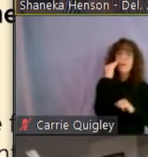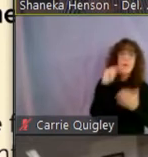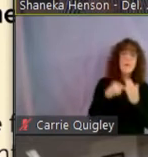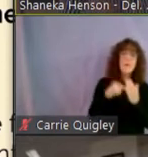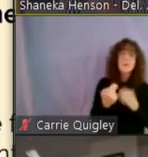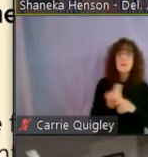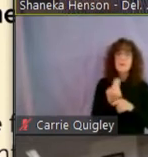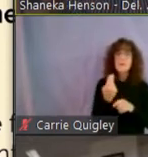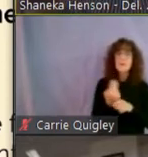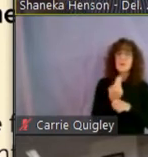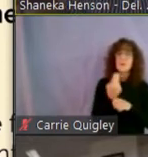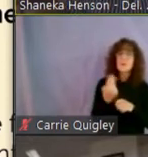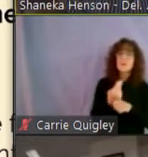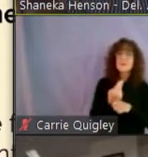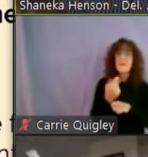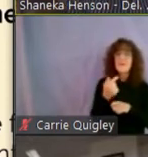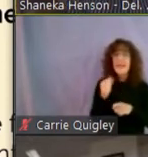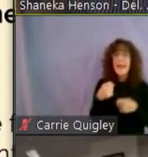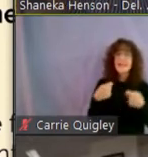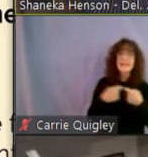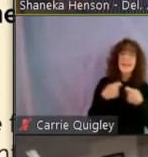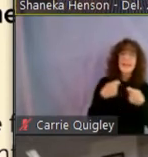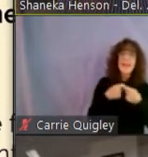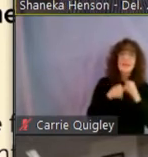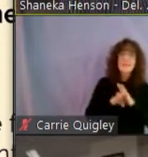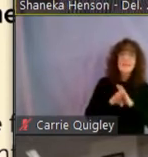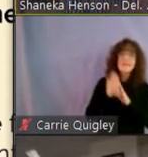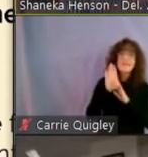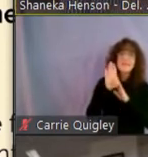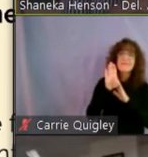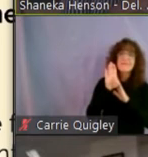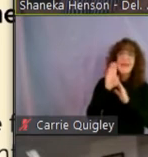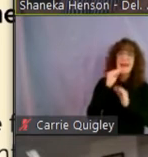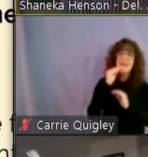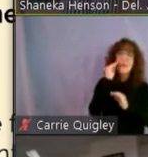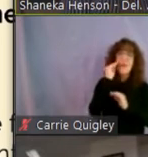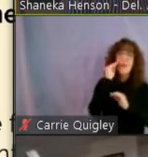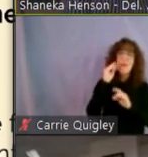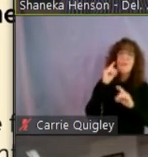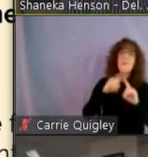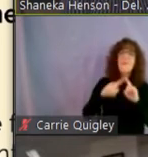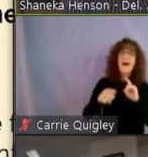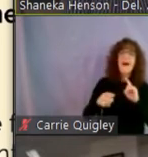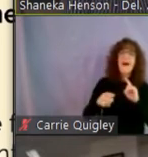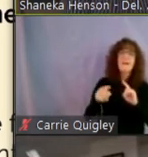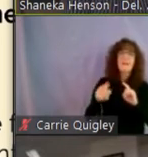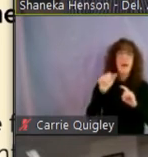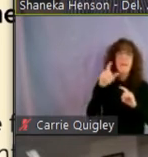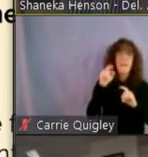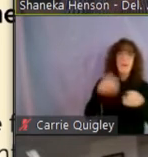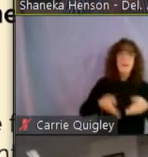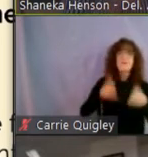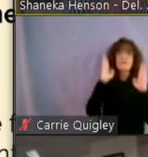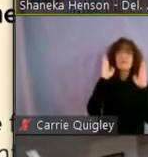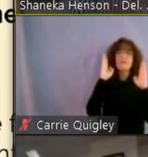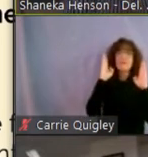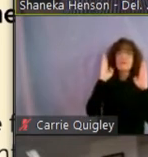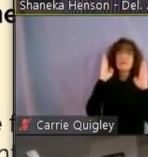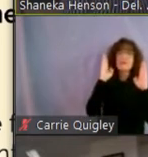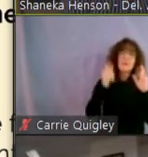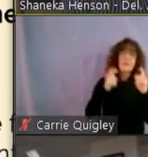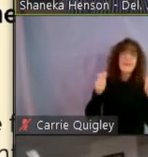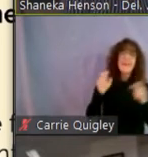of utility is going to go up at home, but it's going to go down in some of those high occupancy buildings, like your big